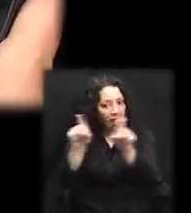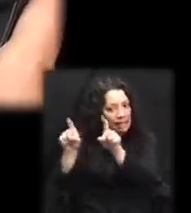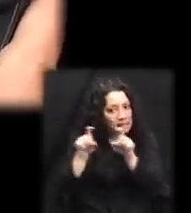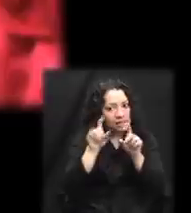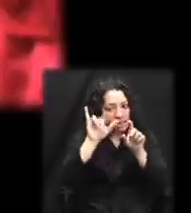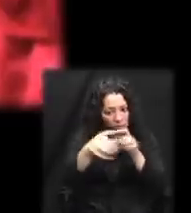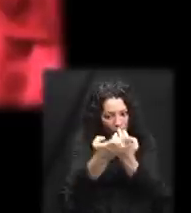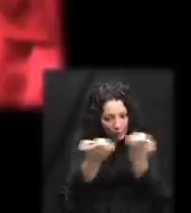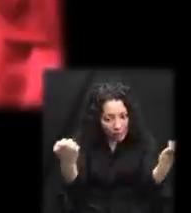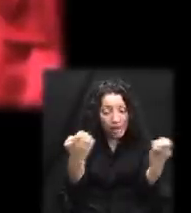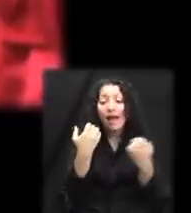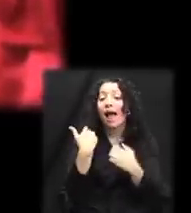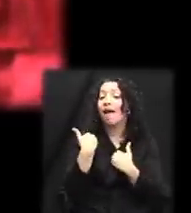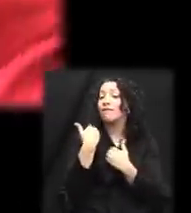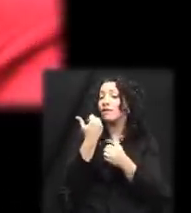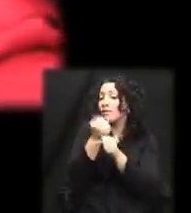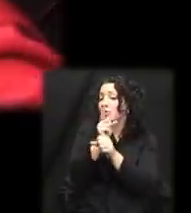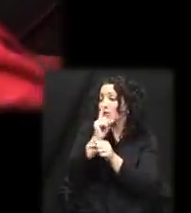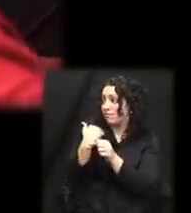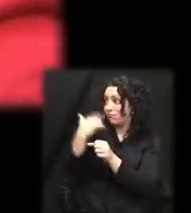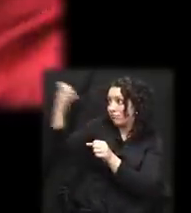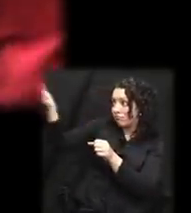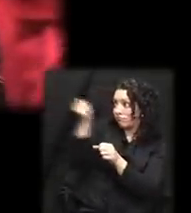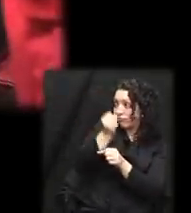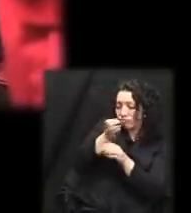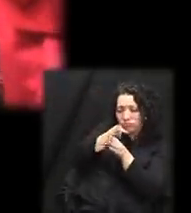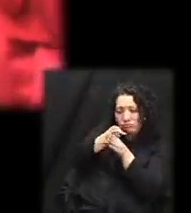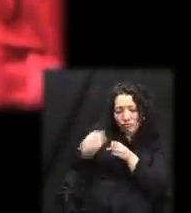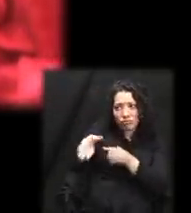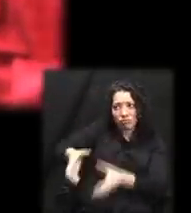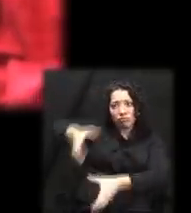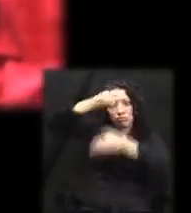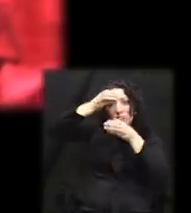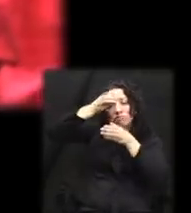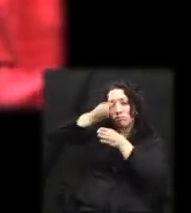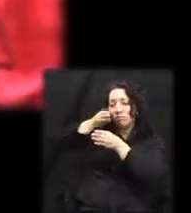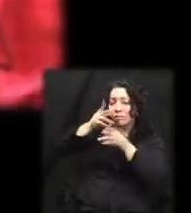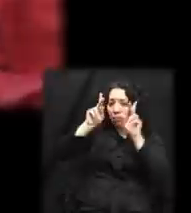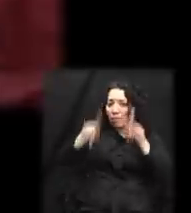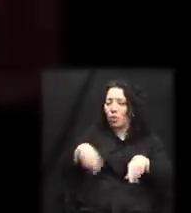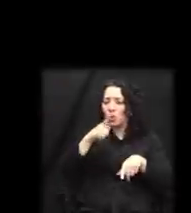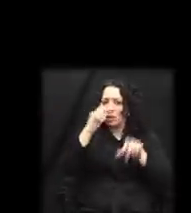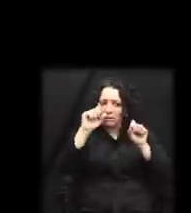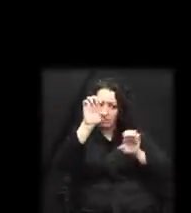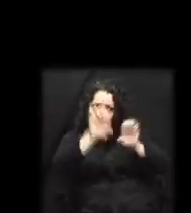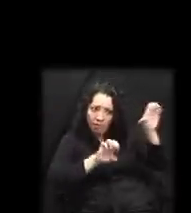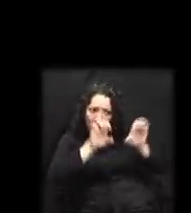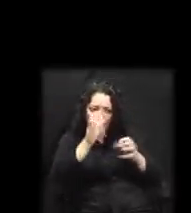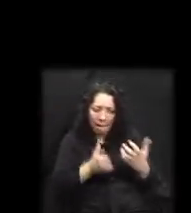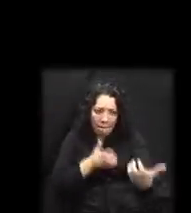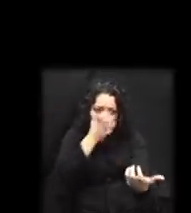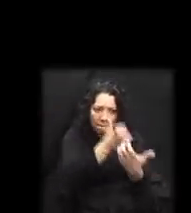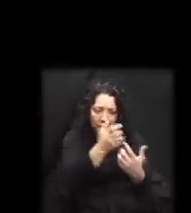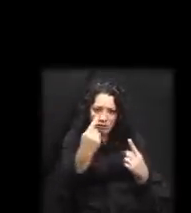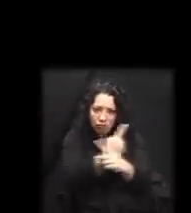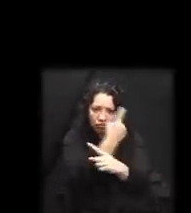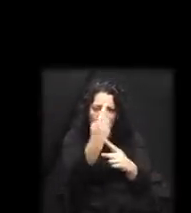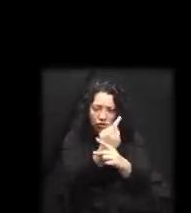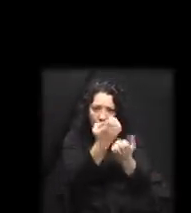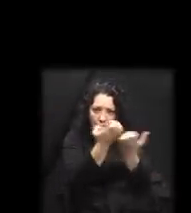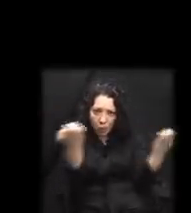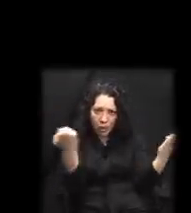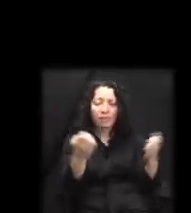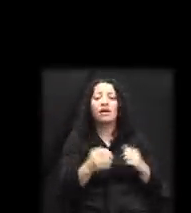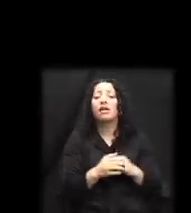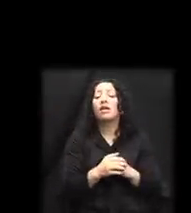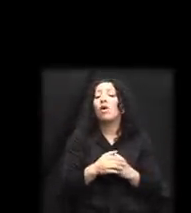professional trained in assistive technology to give you an evaluation to match you with the right equipment. It is recommended that